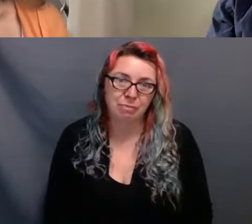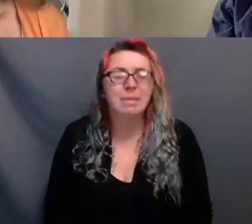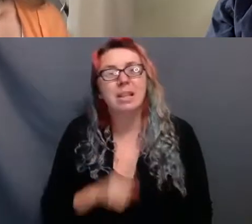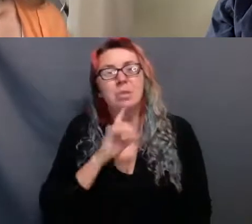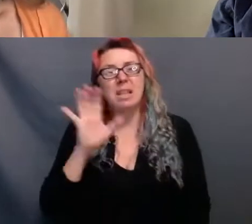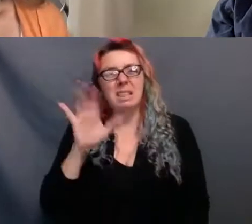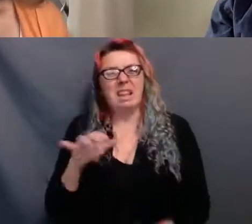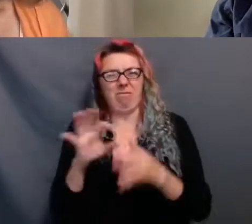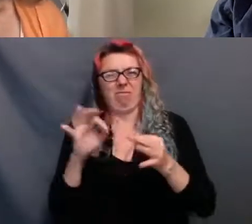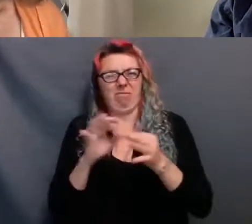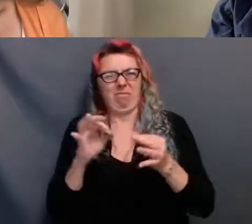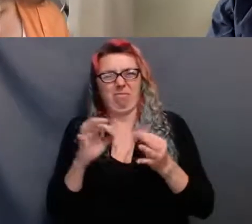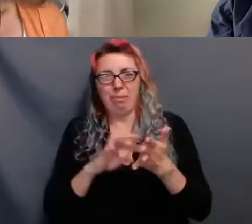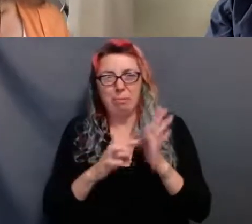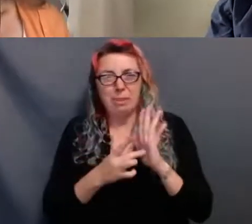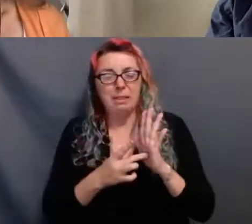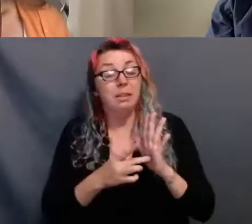whole selves. We are here to work.